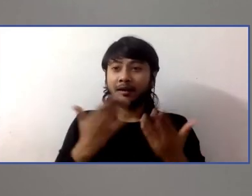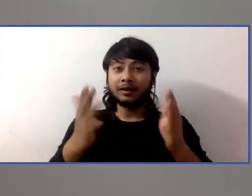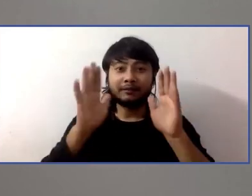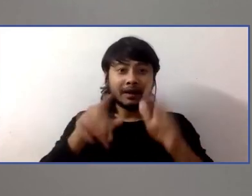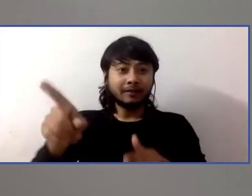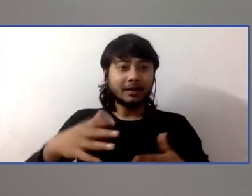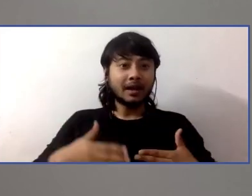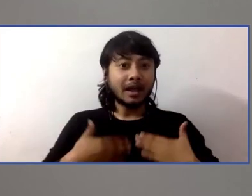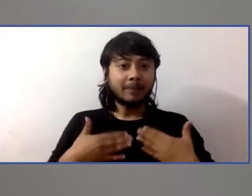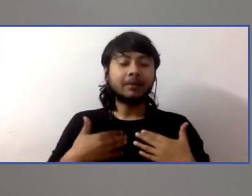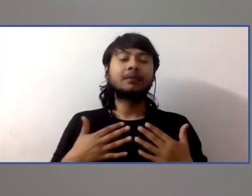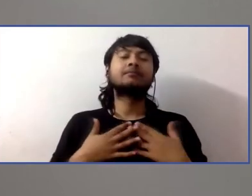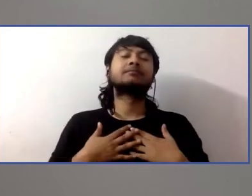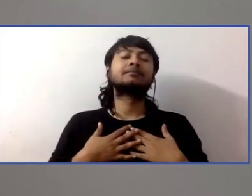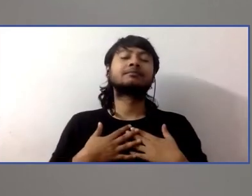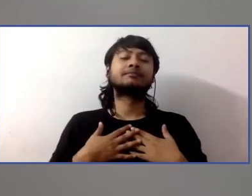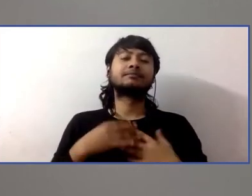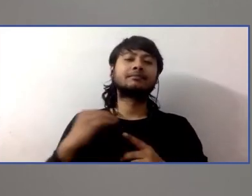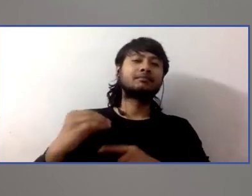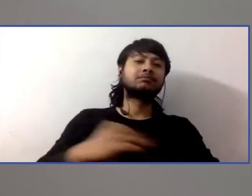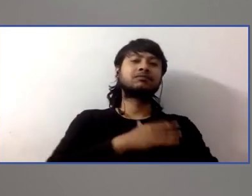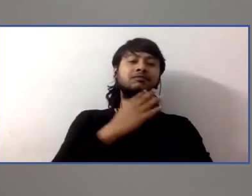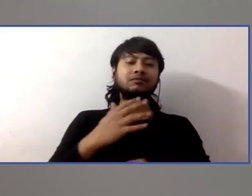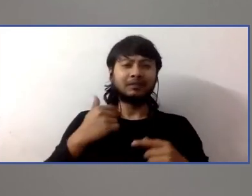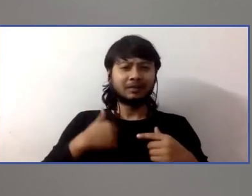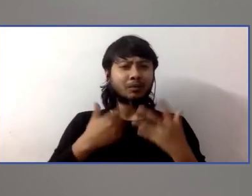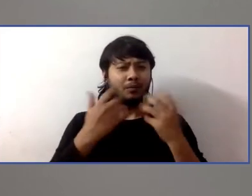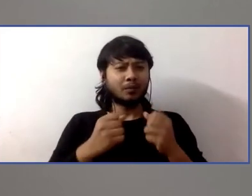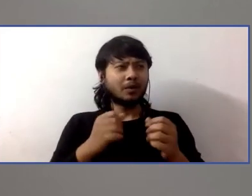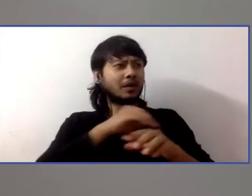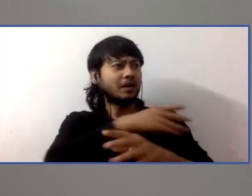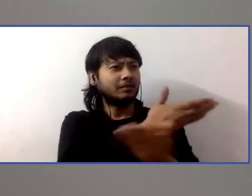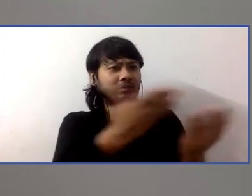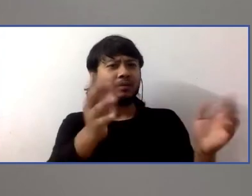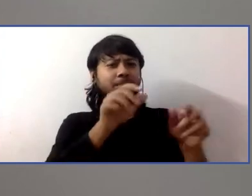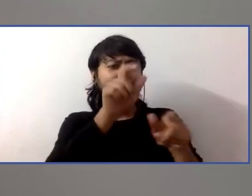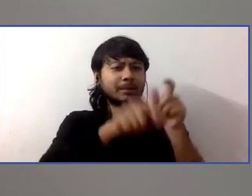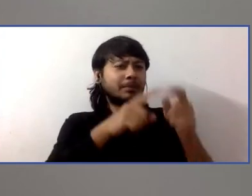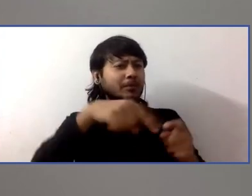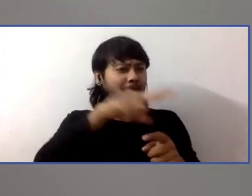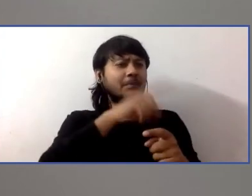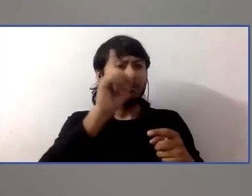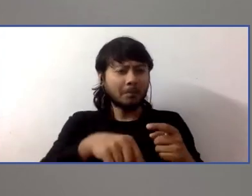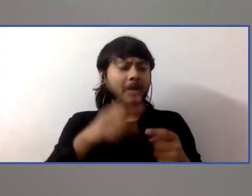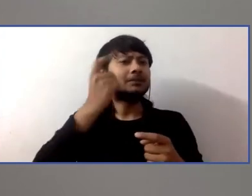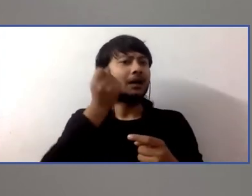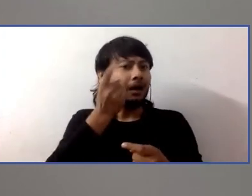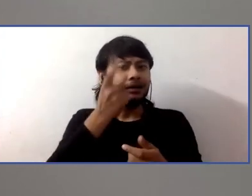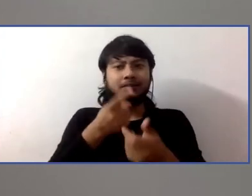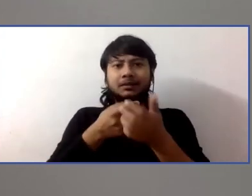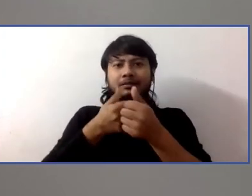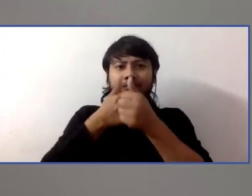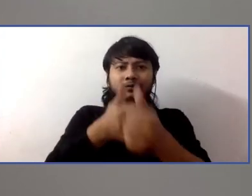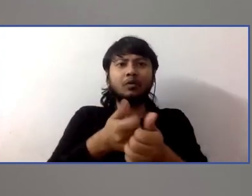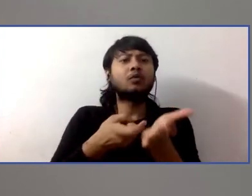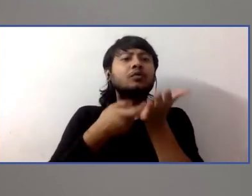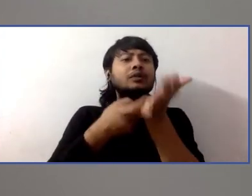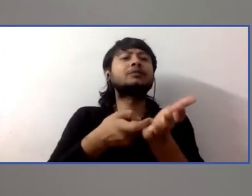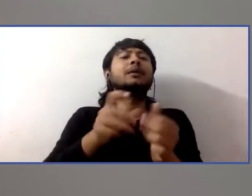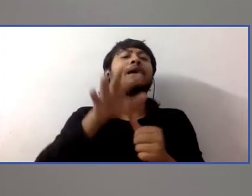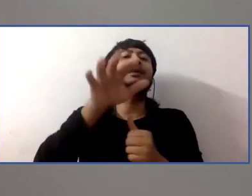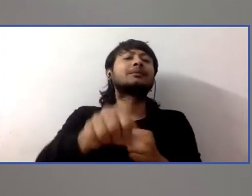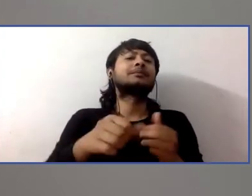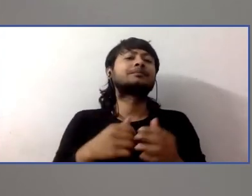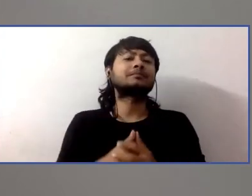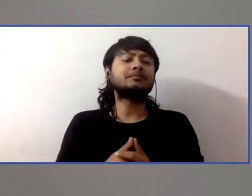important for more people to do so in more spaces. You know, it makes me think of the often